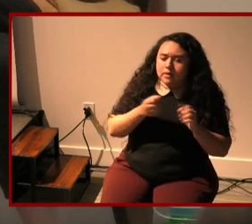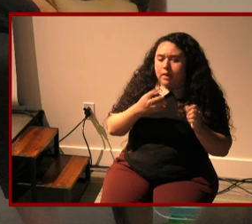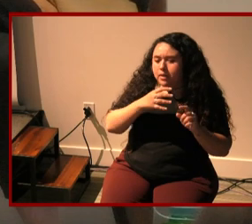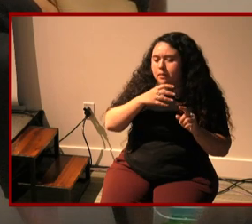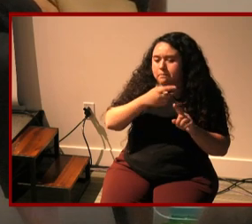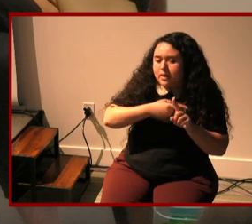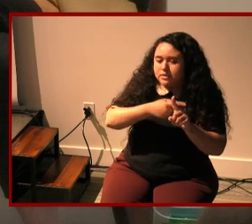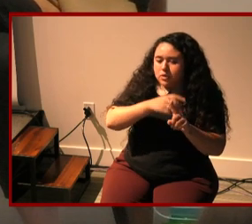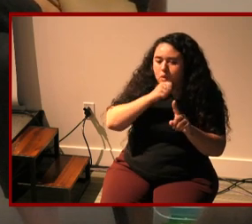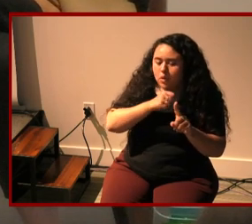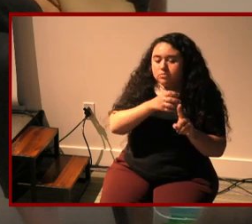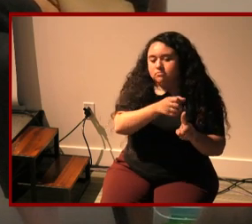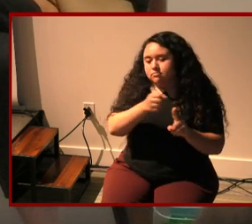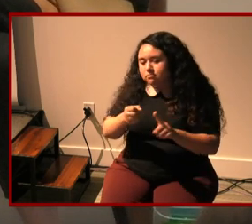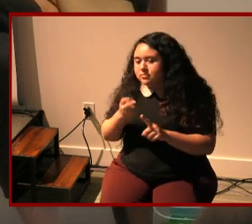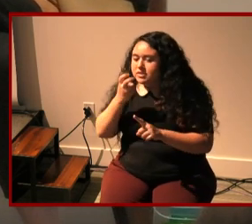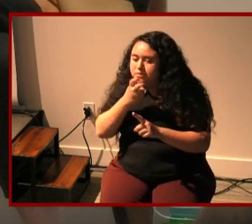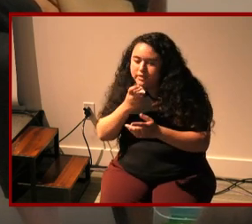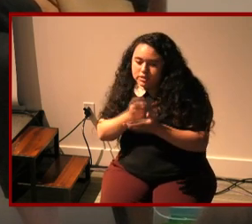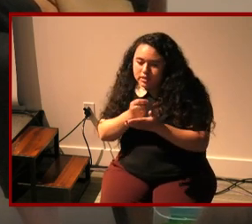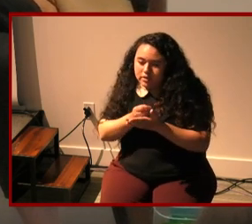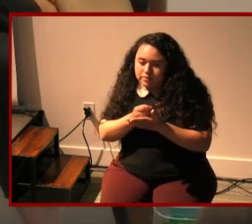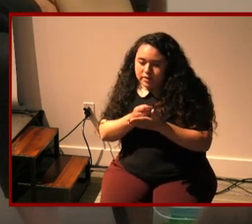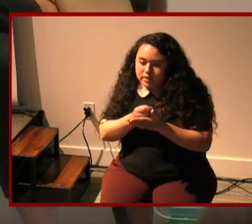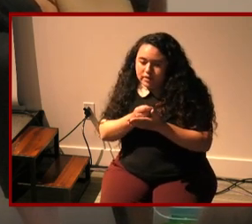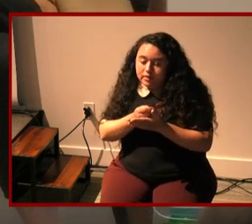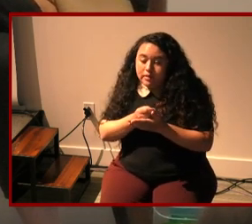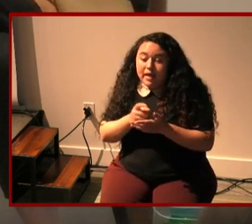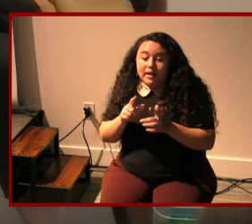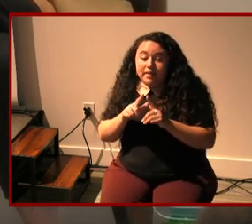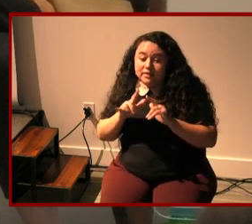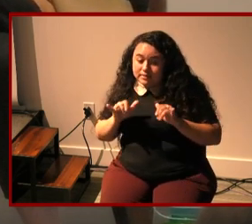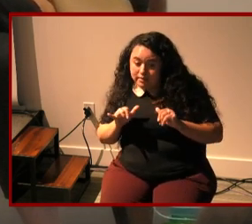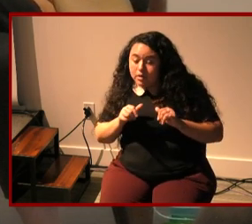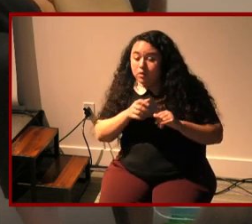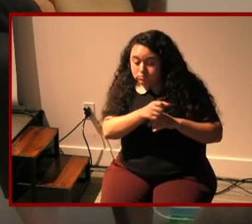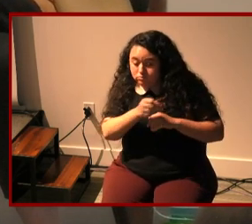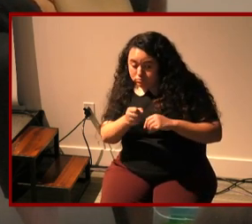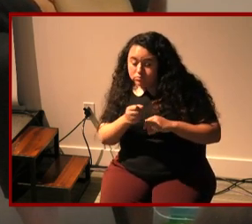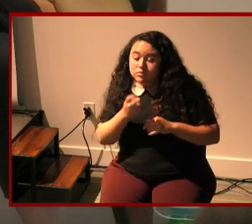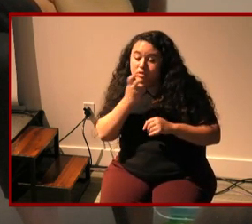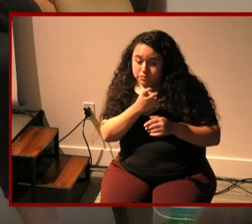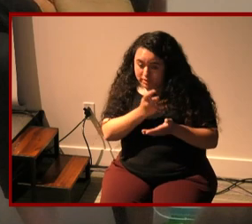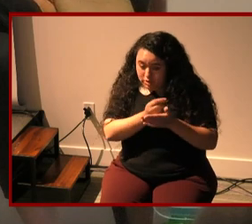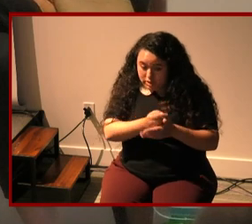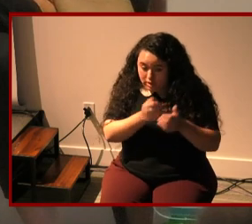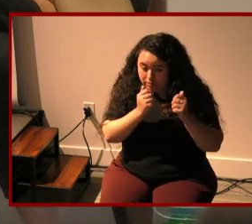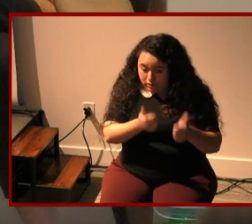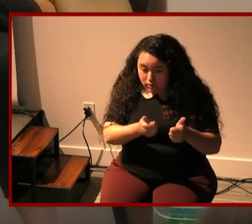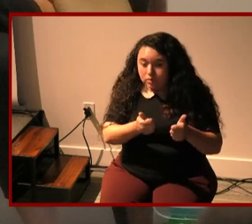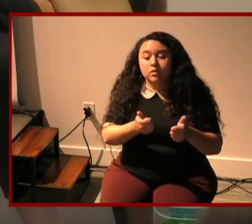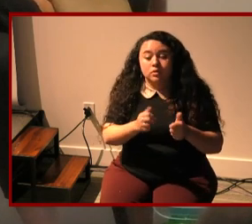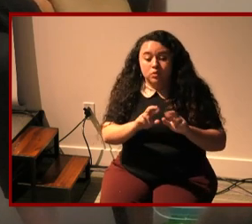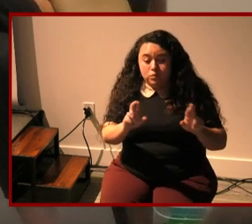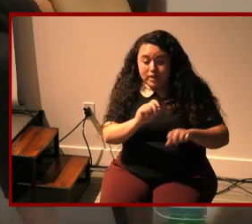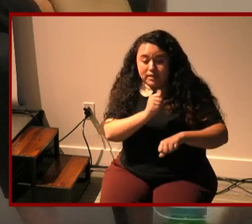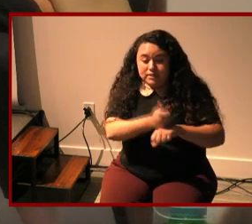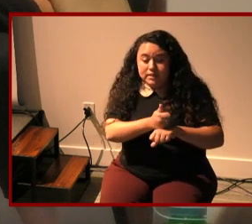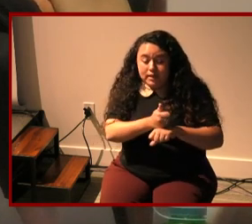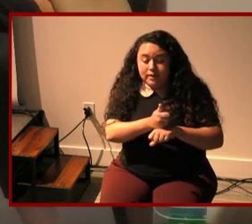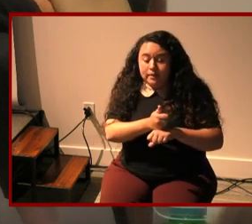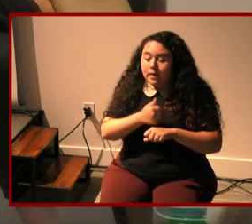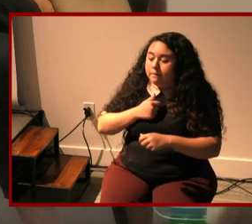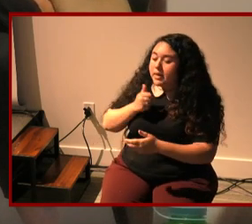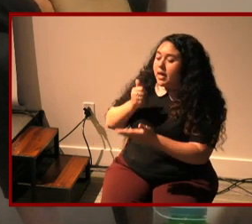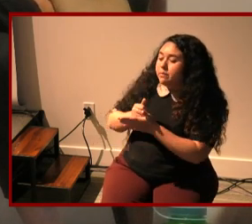incredible would be if there was also okay your child is not babbling at this many months let me develop let me